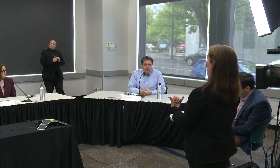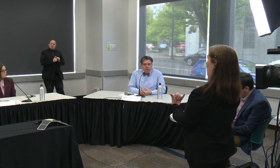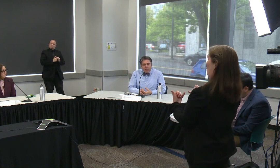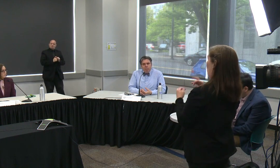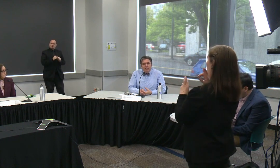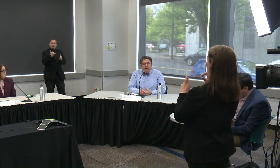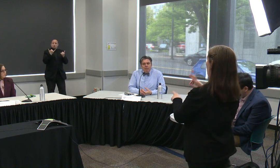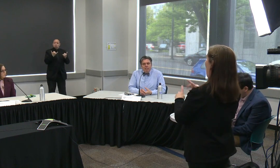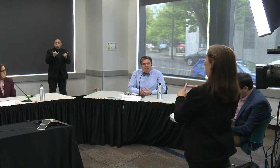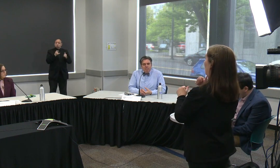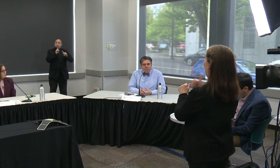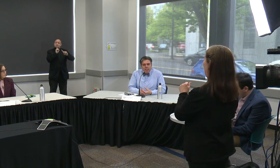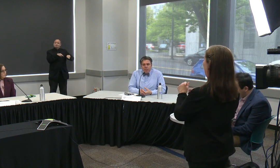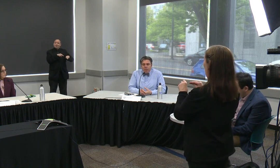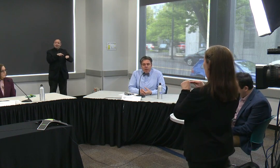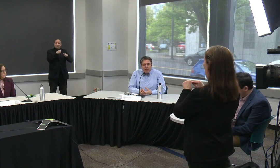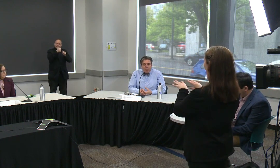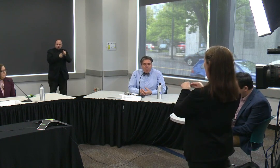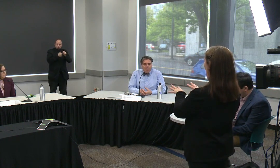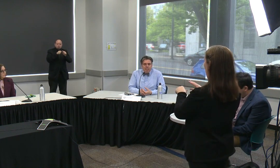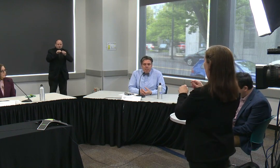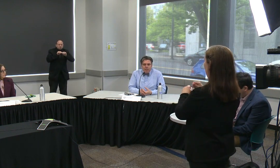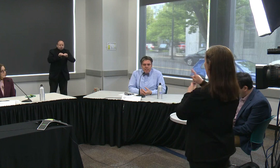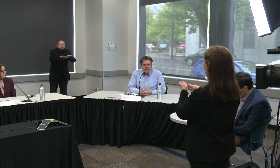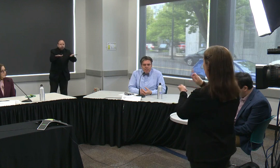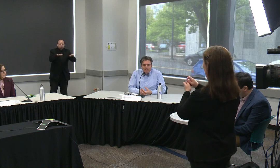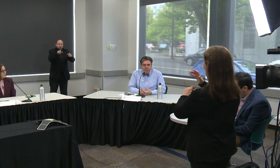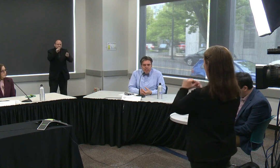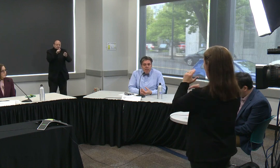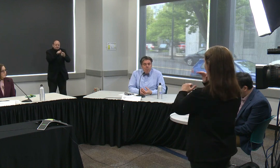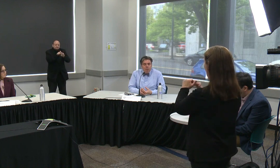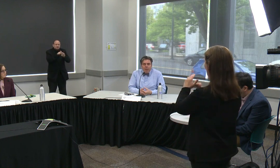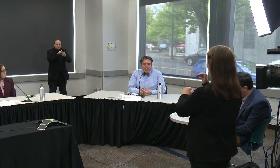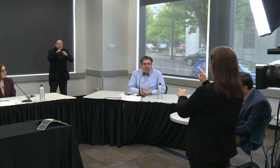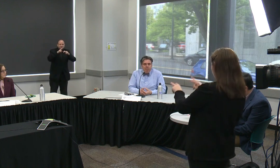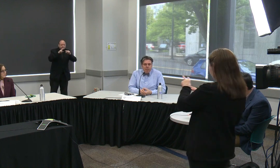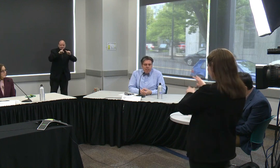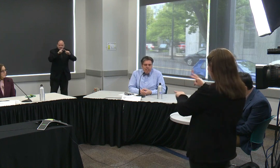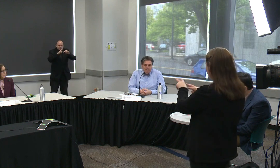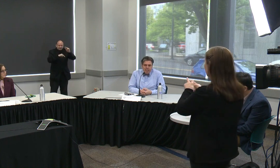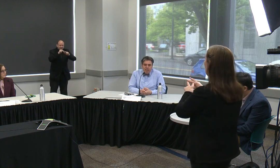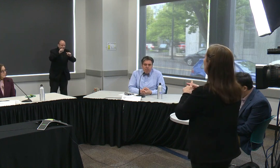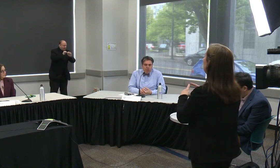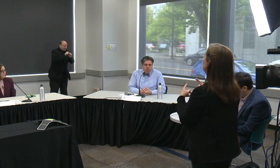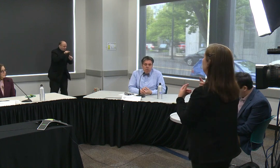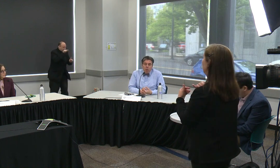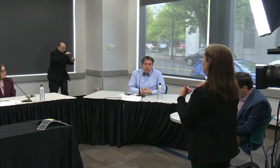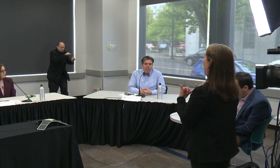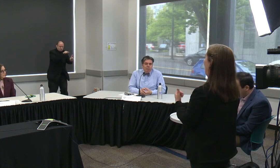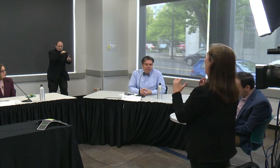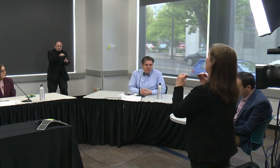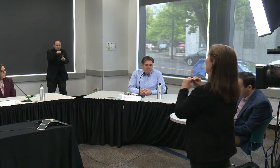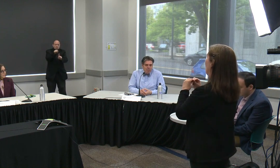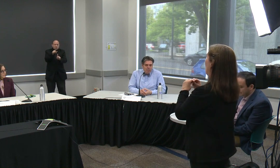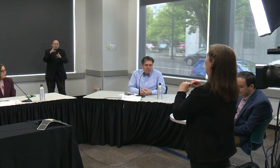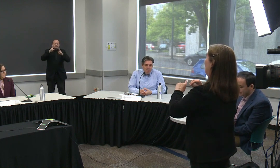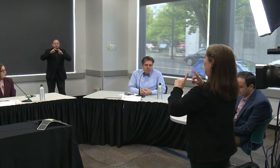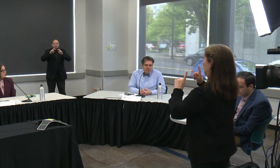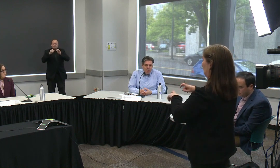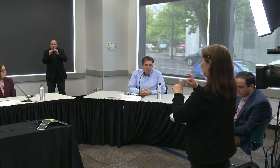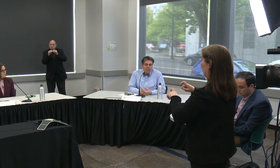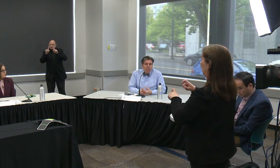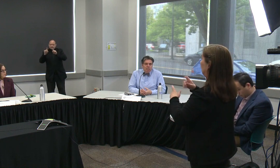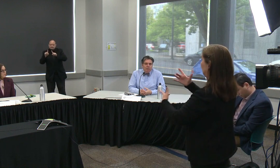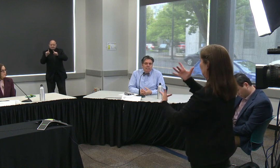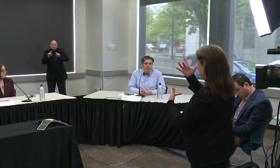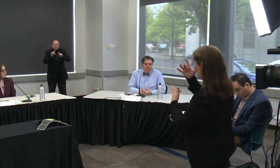outbreak we look at what's happening in the facility and we make recommendations based on the facility but we have been doing testing of folks with and without symptoms in